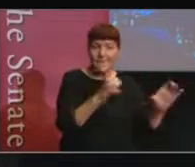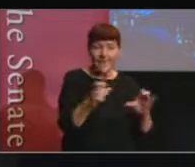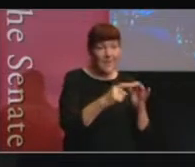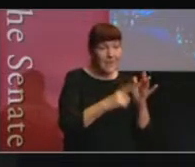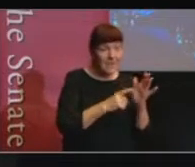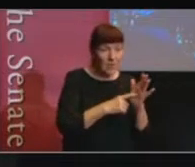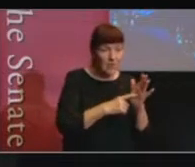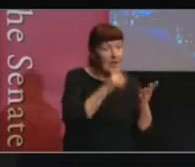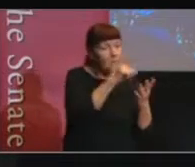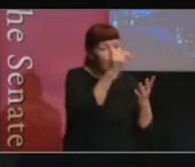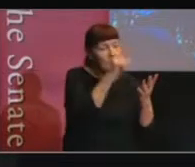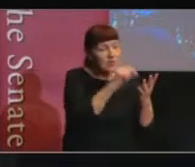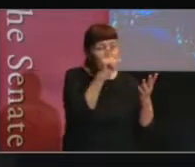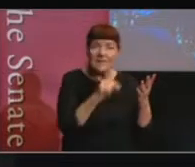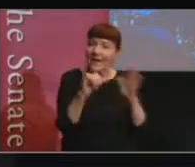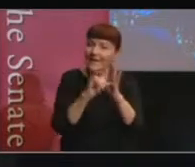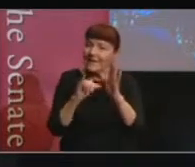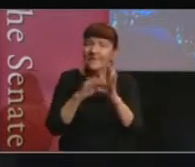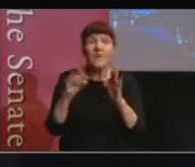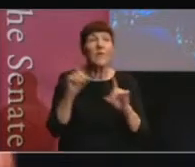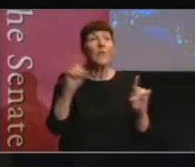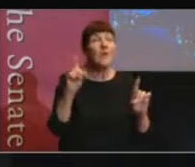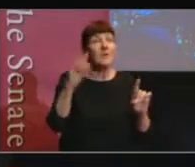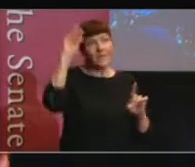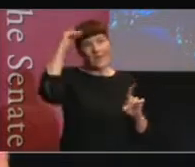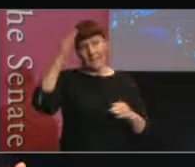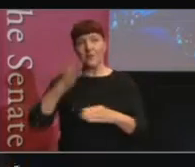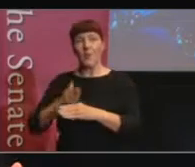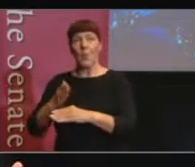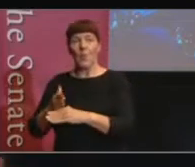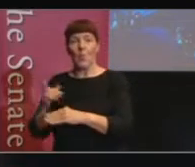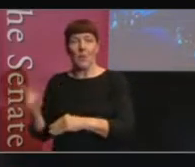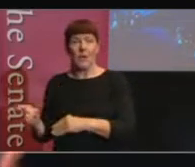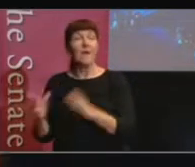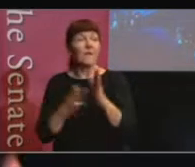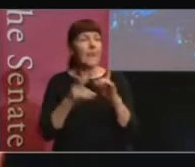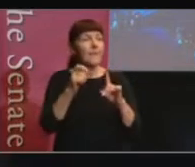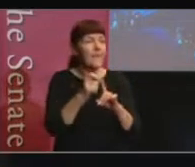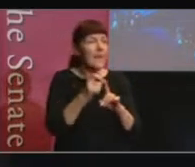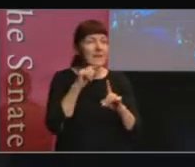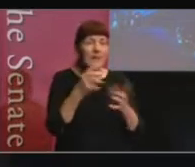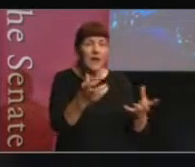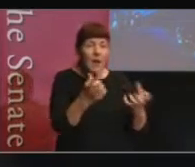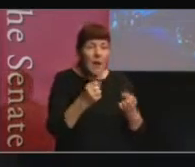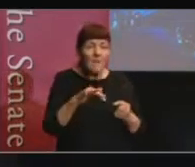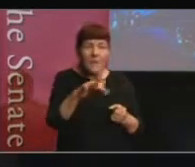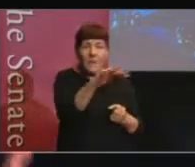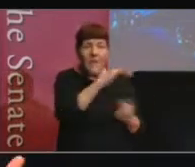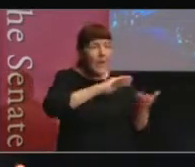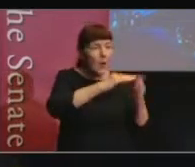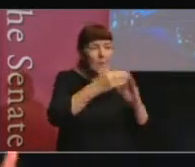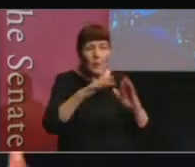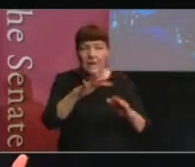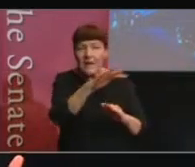from the committee work. The MPs are starting to get a sense from their electorate. The